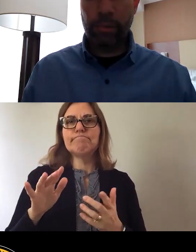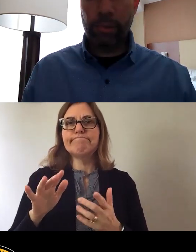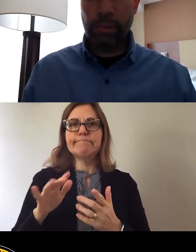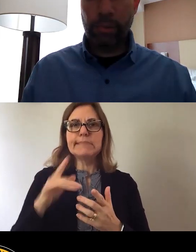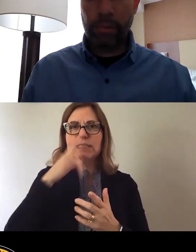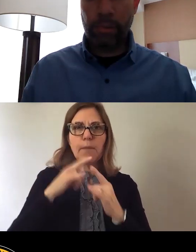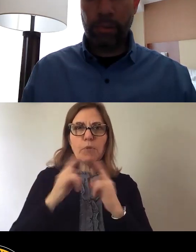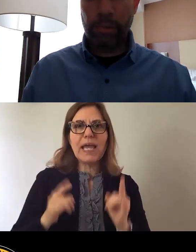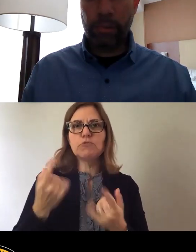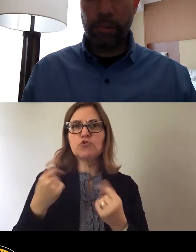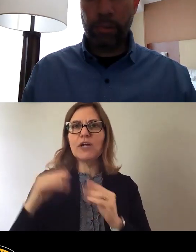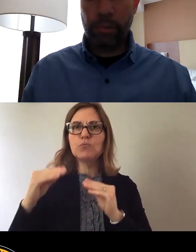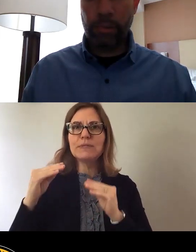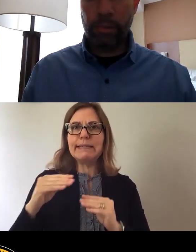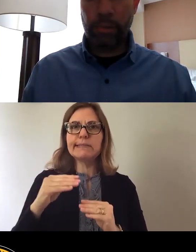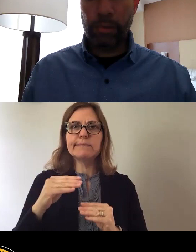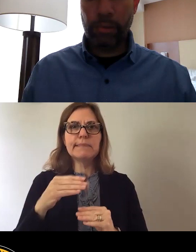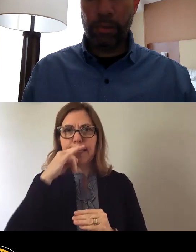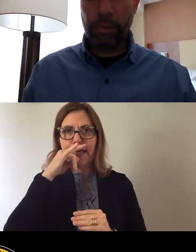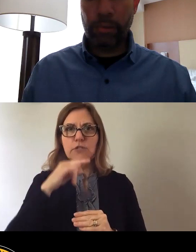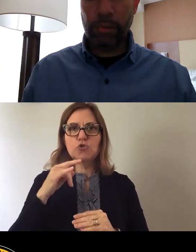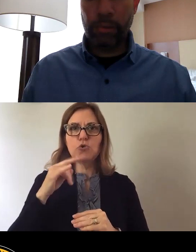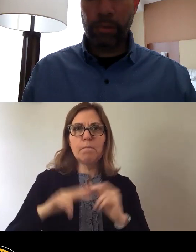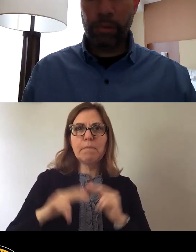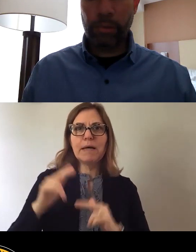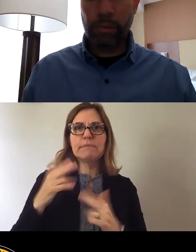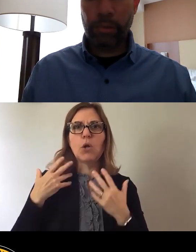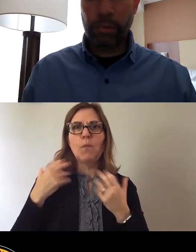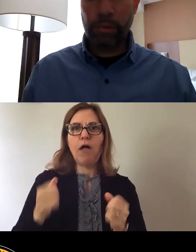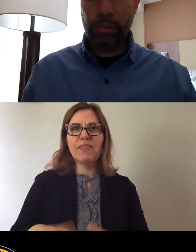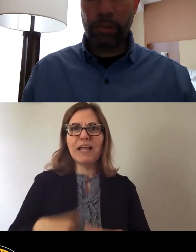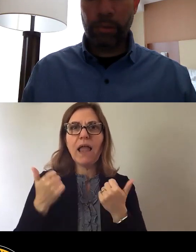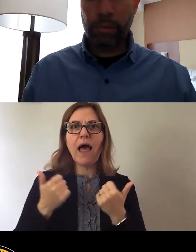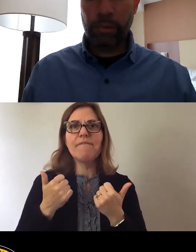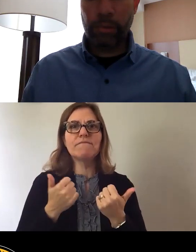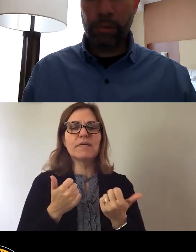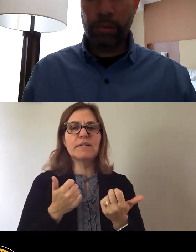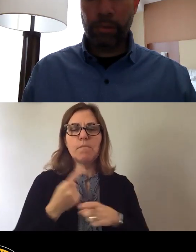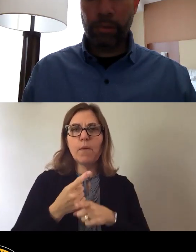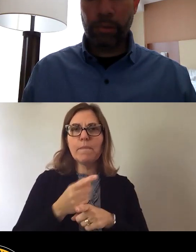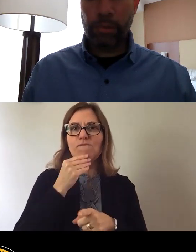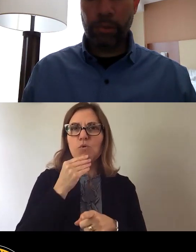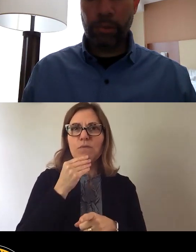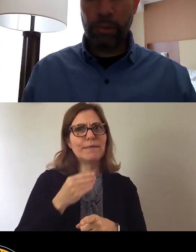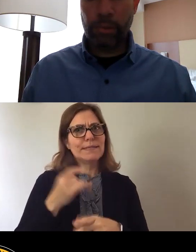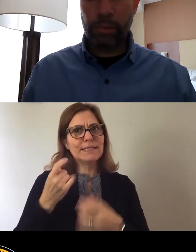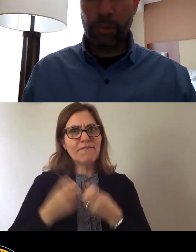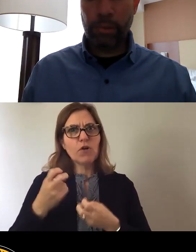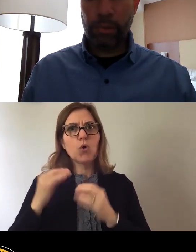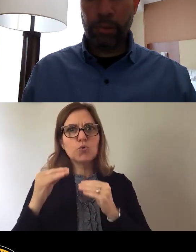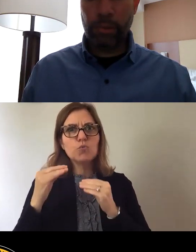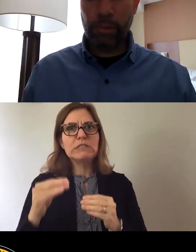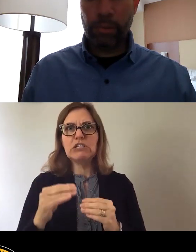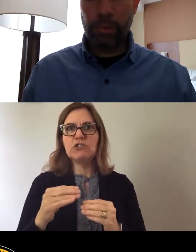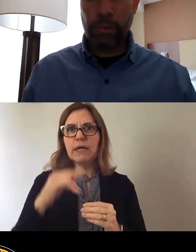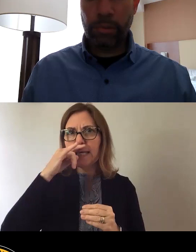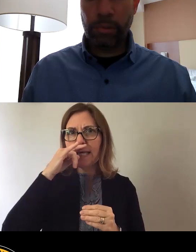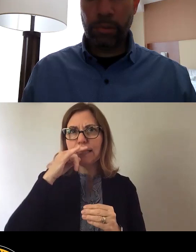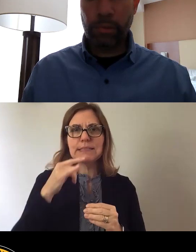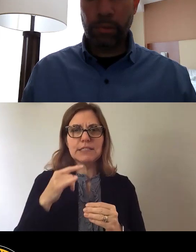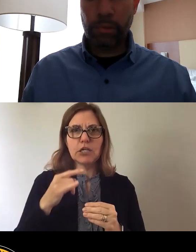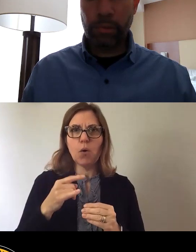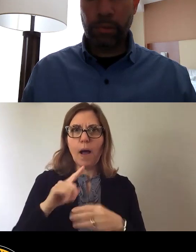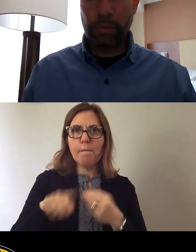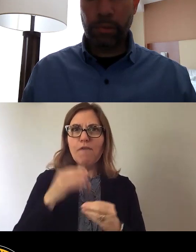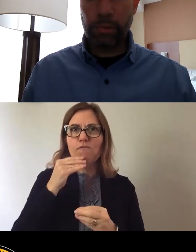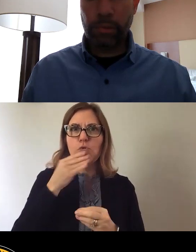lifestyles. And a lot of the time, it feels a bit pointless to teach 10-year-olds about what foods are best for them when they have little to no control over what they